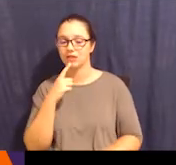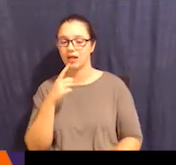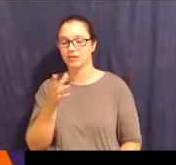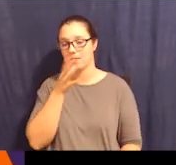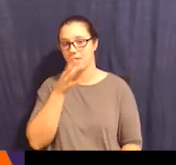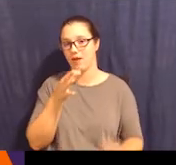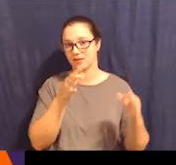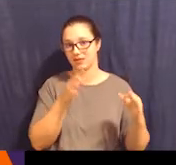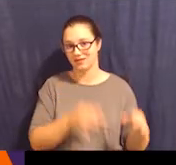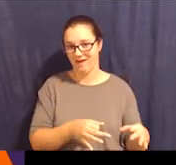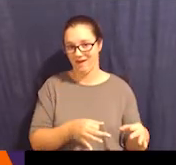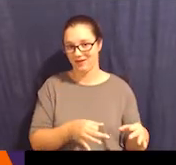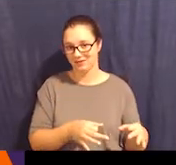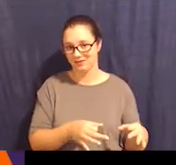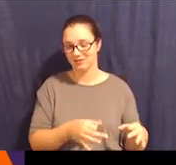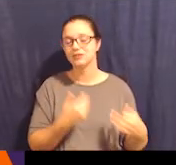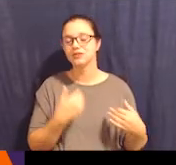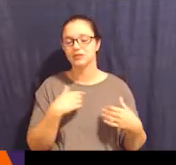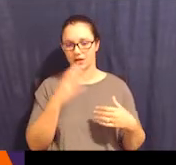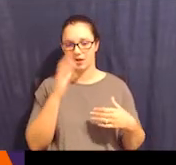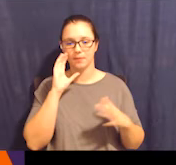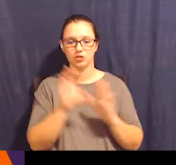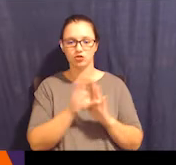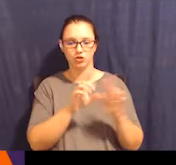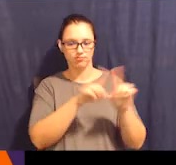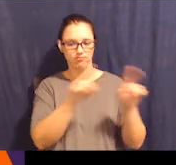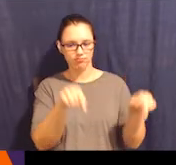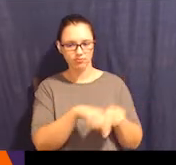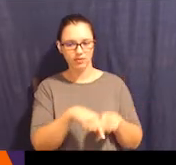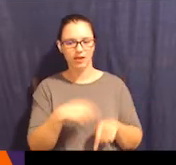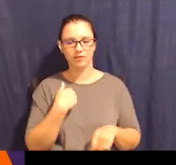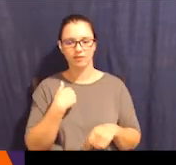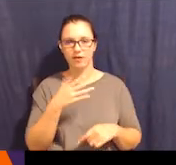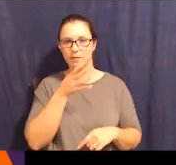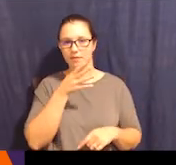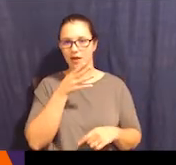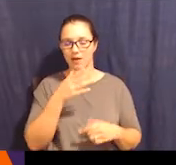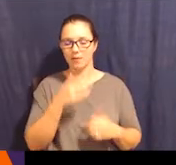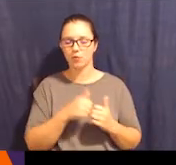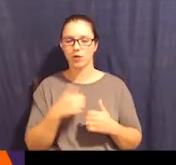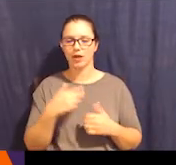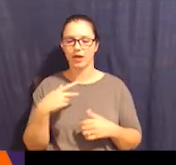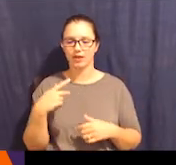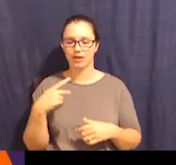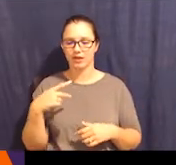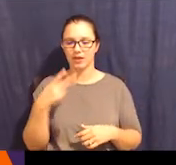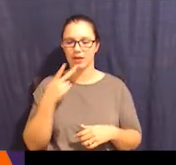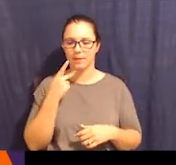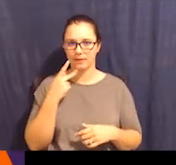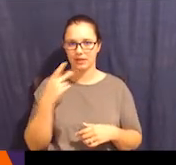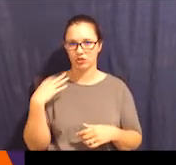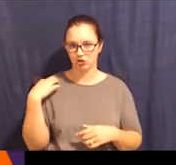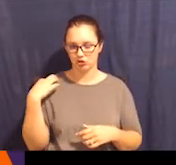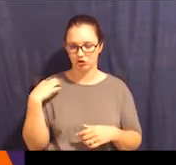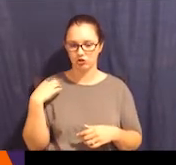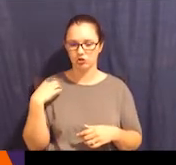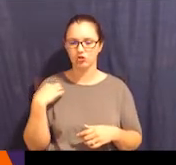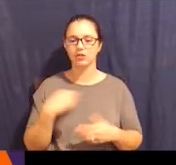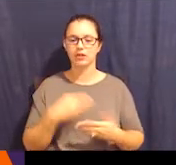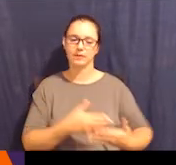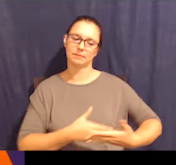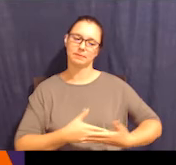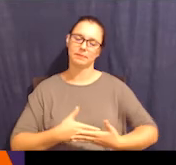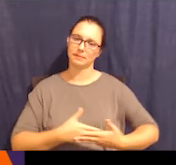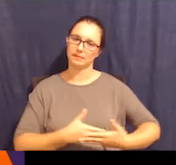wearing a pink hijab and a pink shirt cradling their baby, right? And so if my client picks that